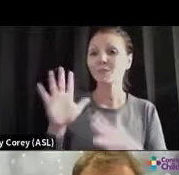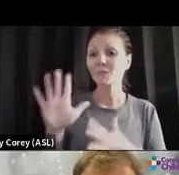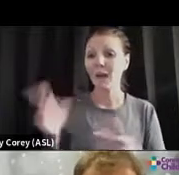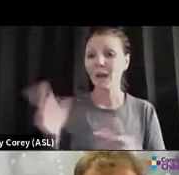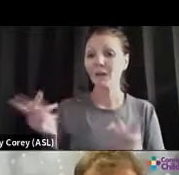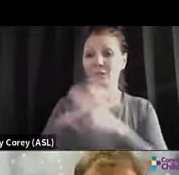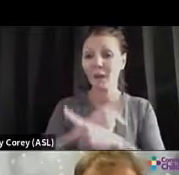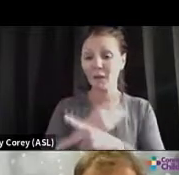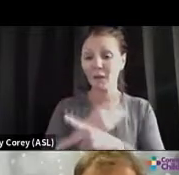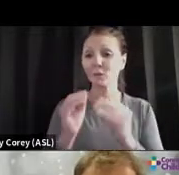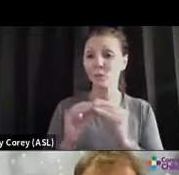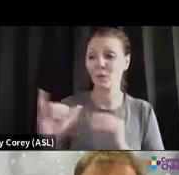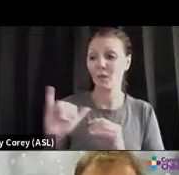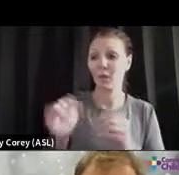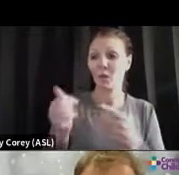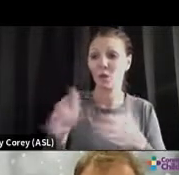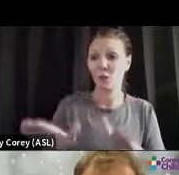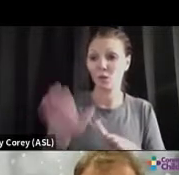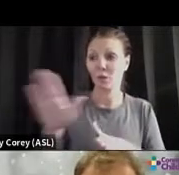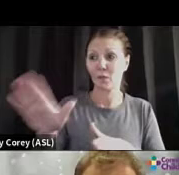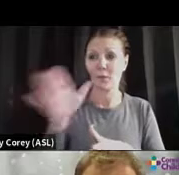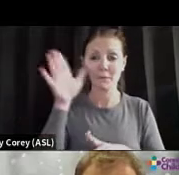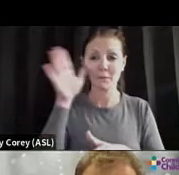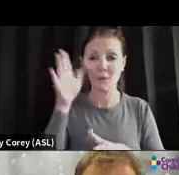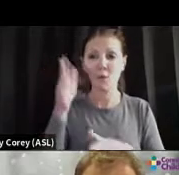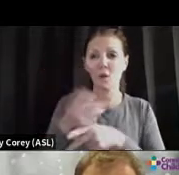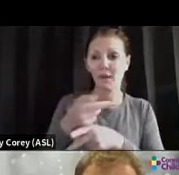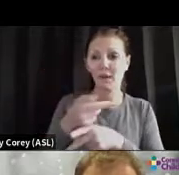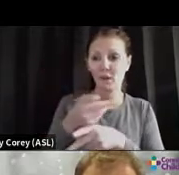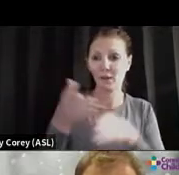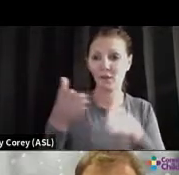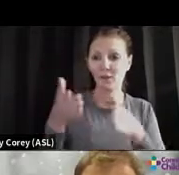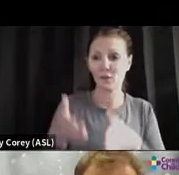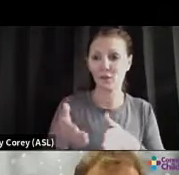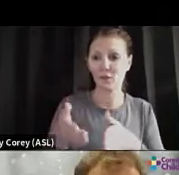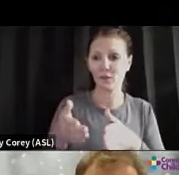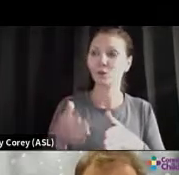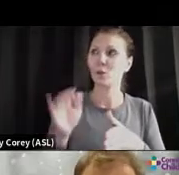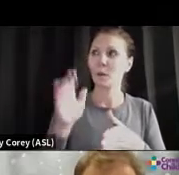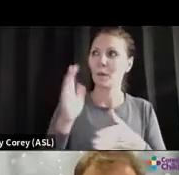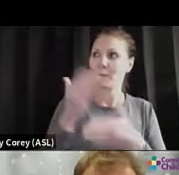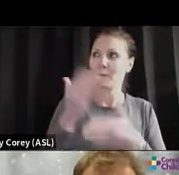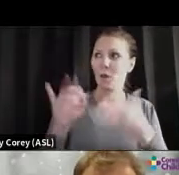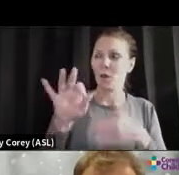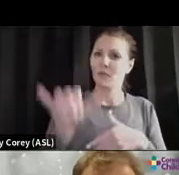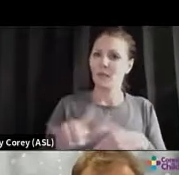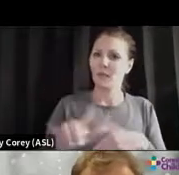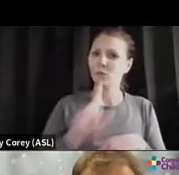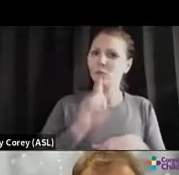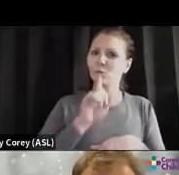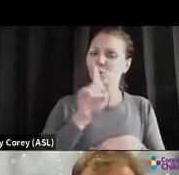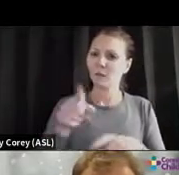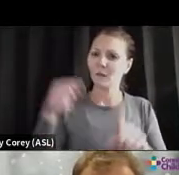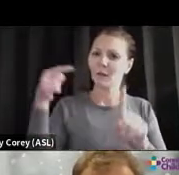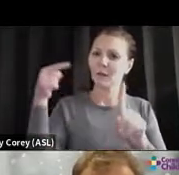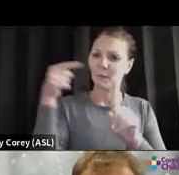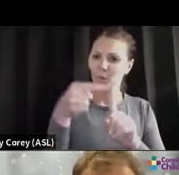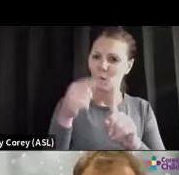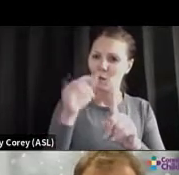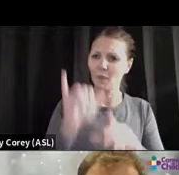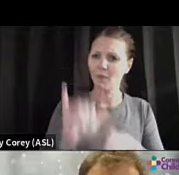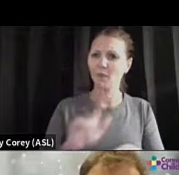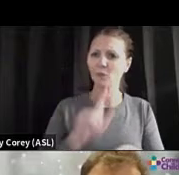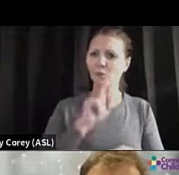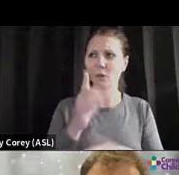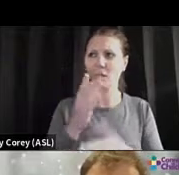lost a parent or caregiver. So part of this is the real reality that still at the core and base of all of this syndemic or